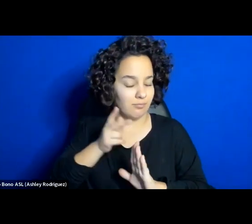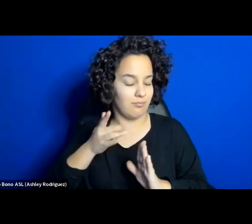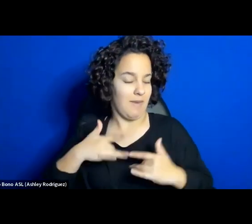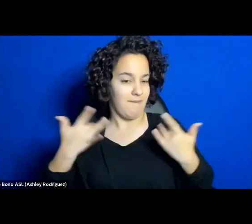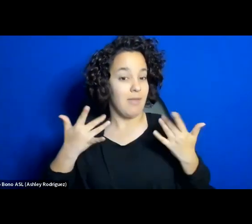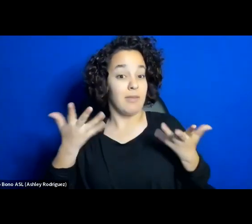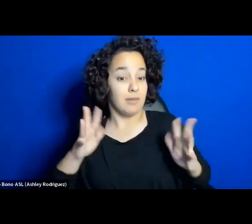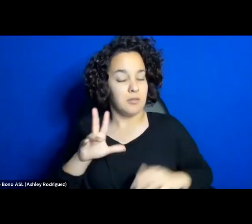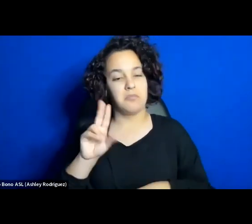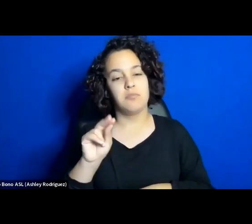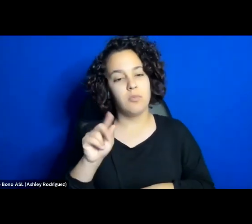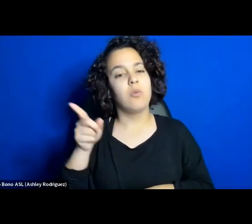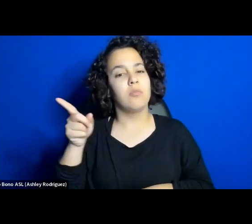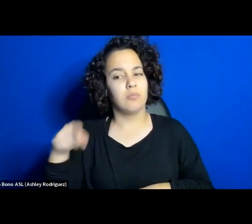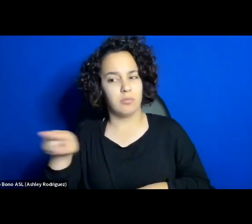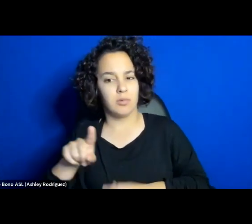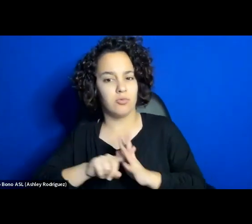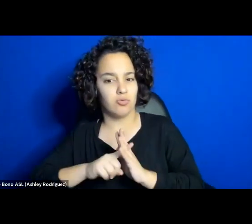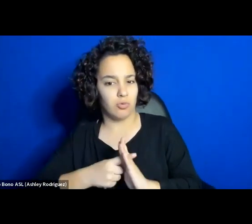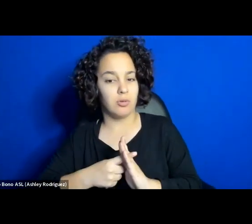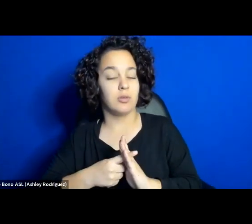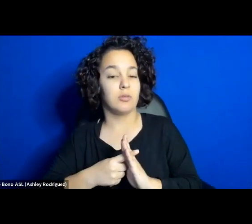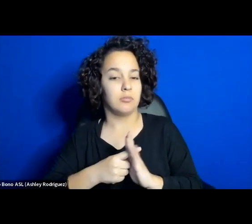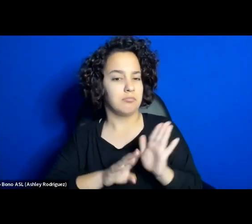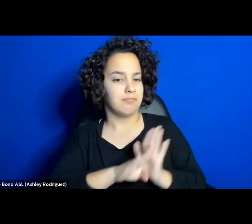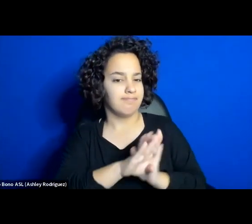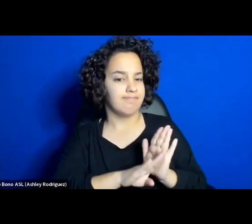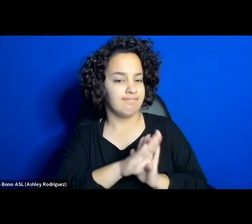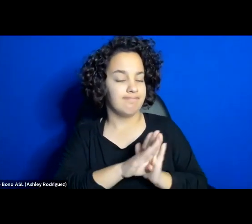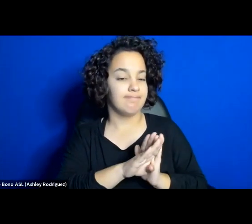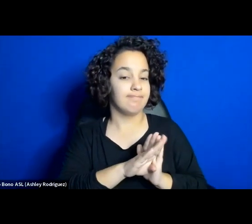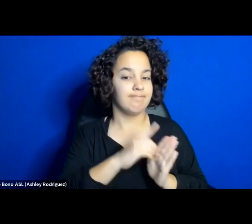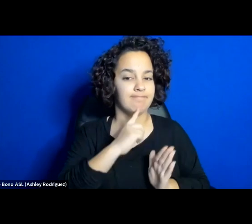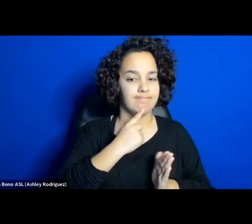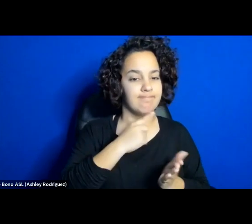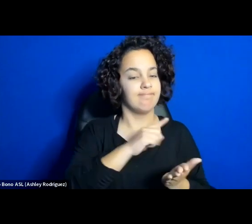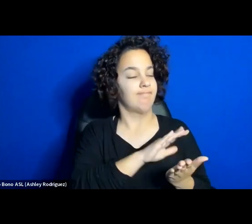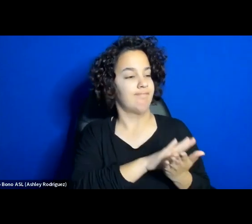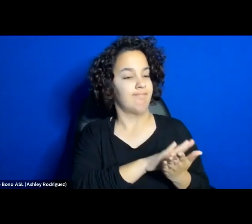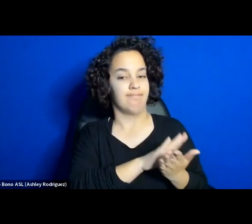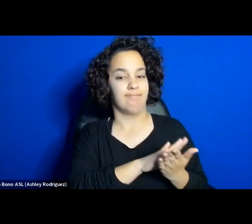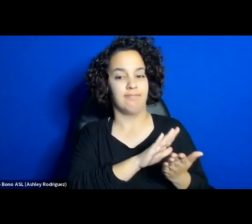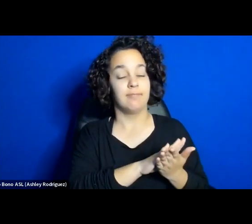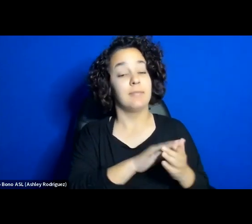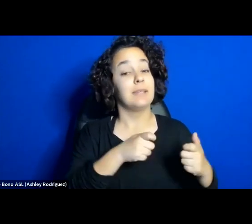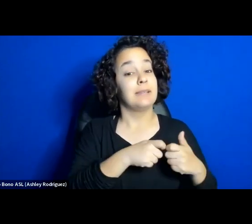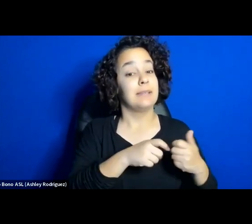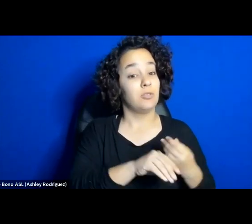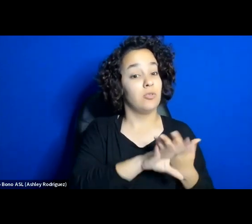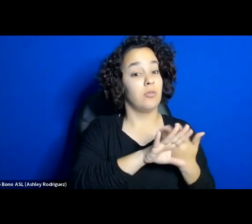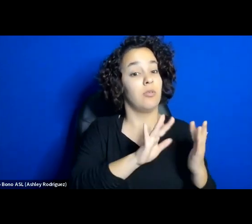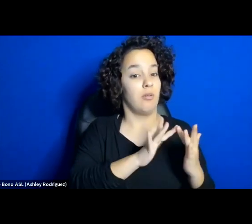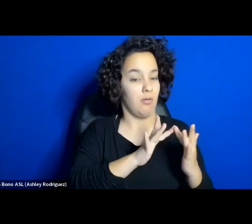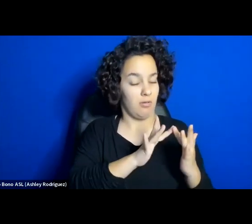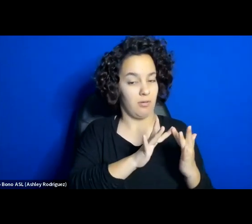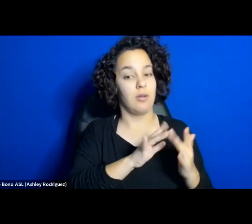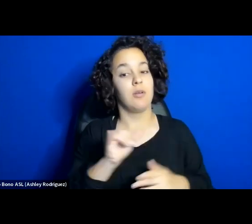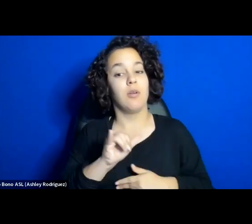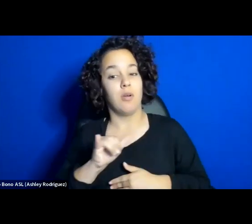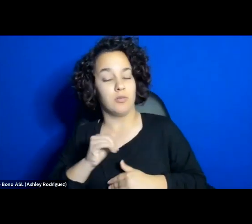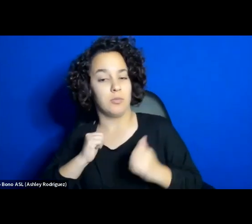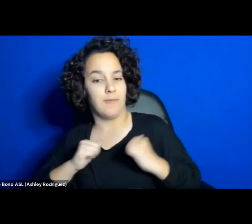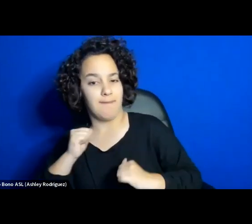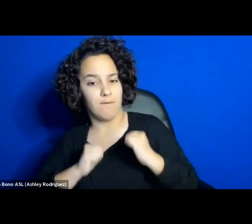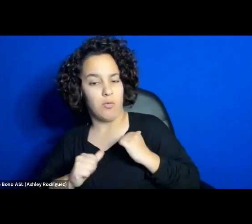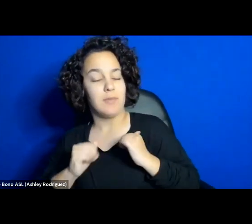develop serious academic, both at the digital level, as well as academic and performance